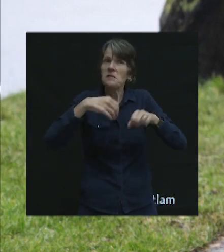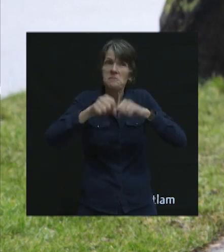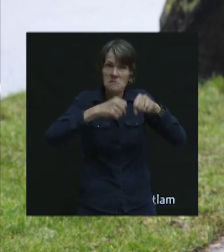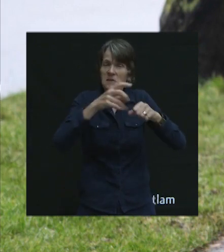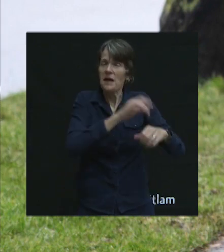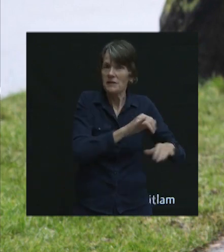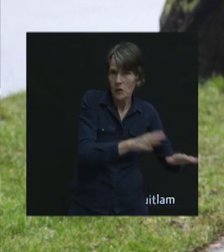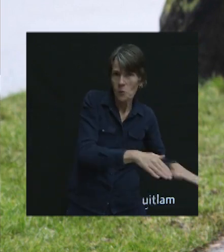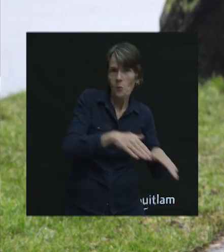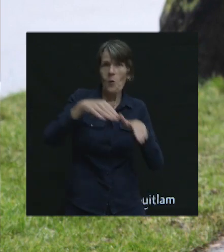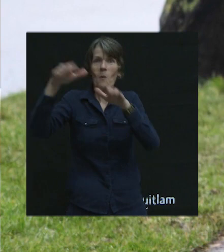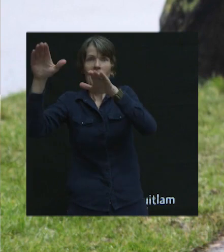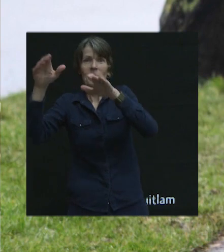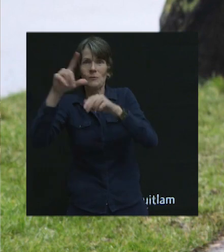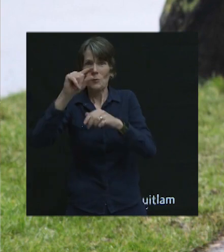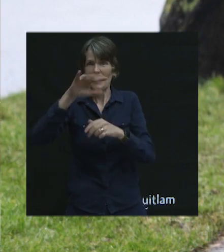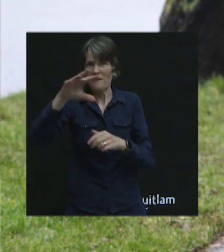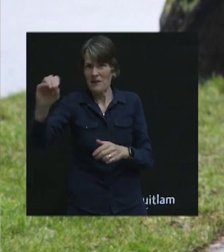they grow. So thank you.